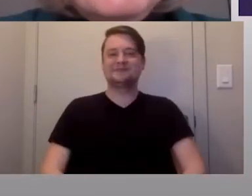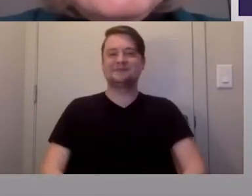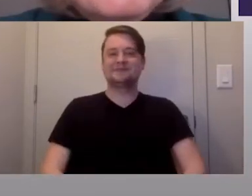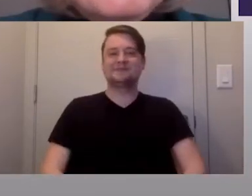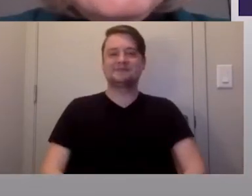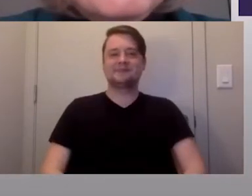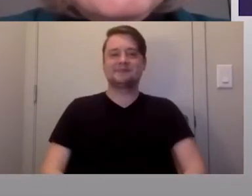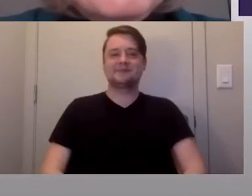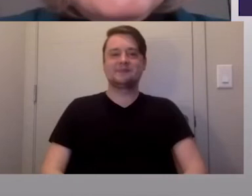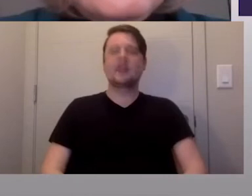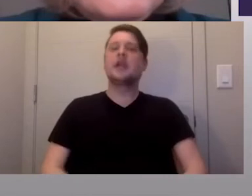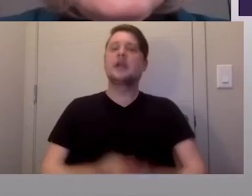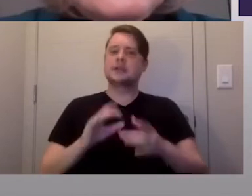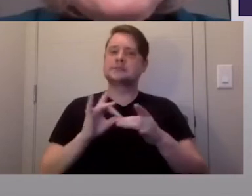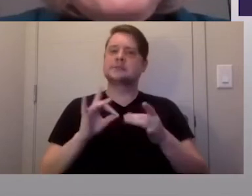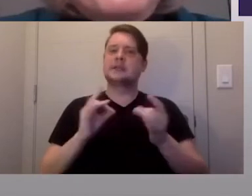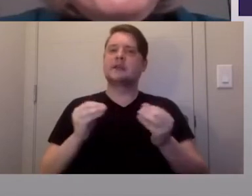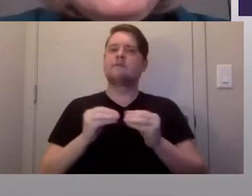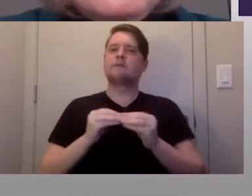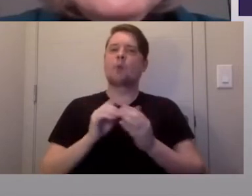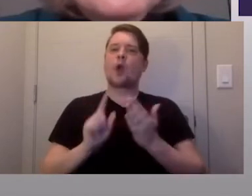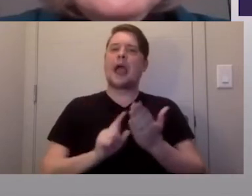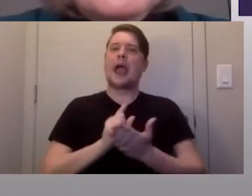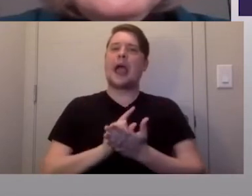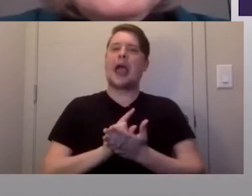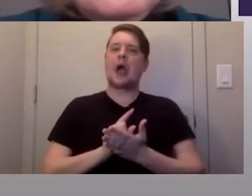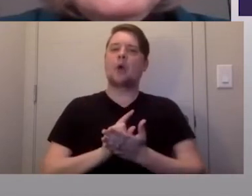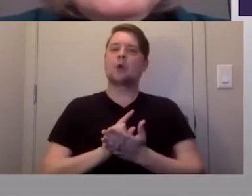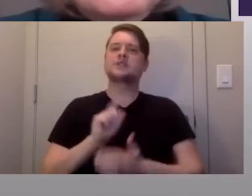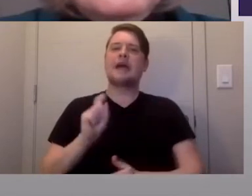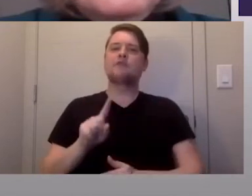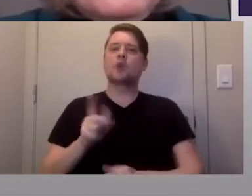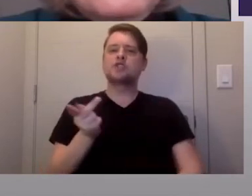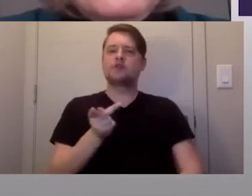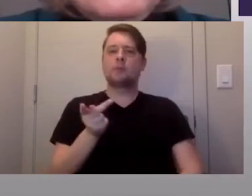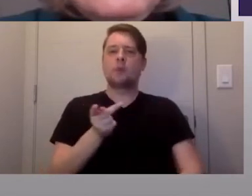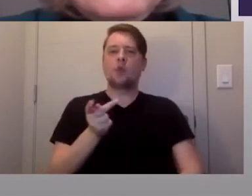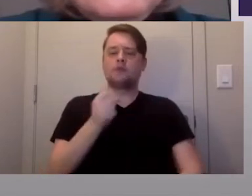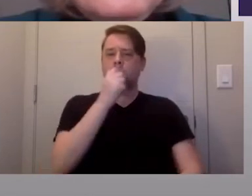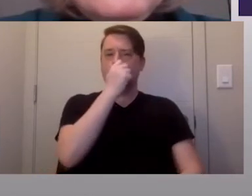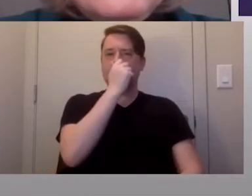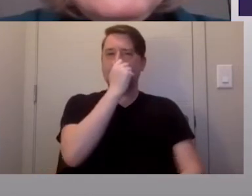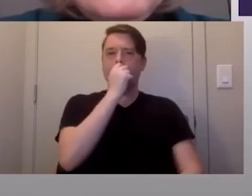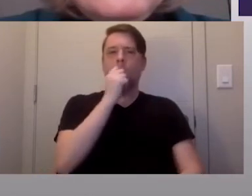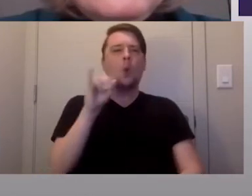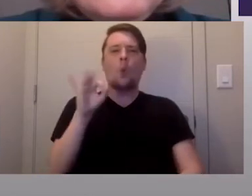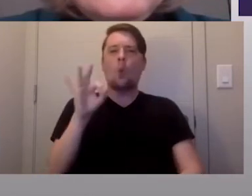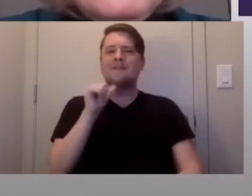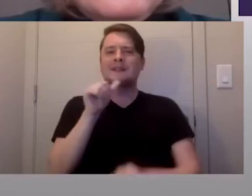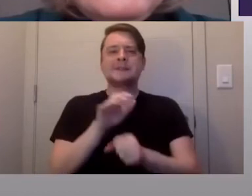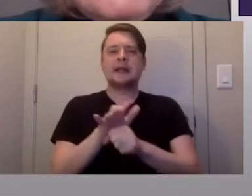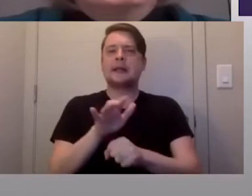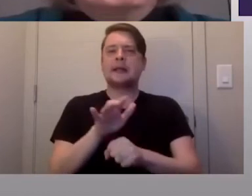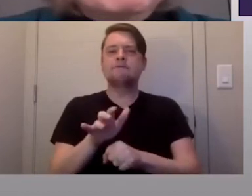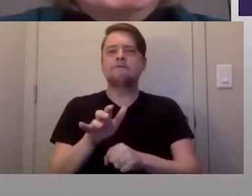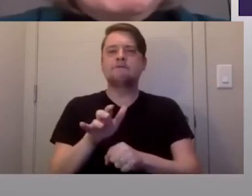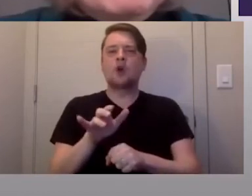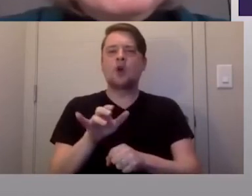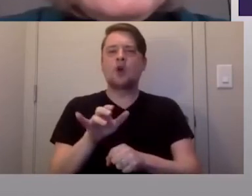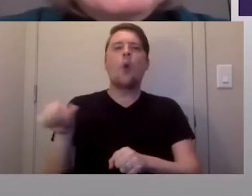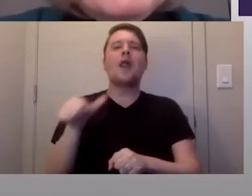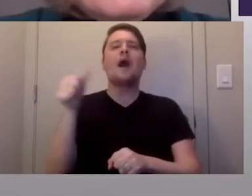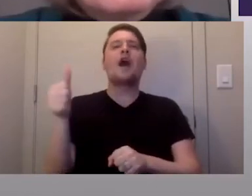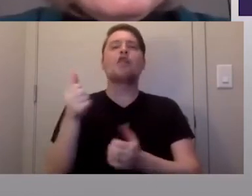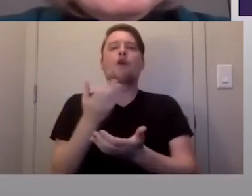Yeah. Speaking of more hours, I have a question for both of you. What if that's not enough? What additional